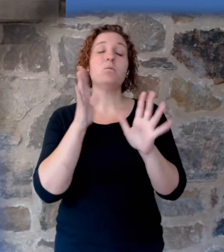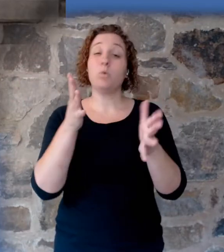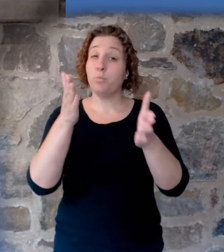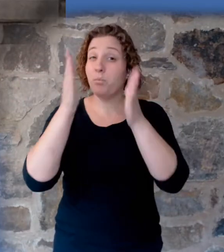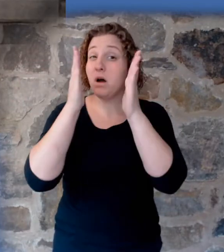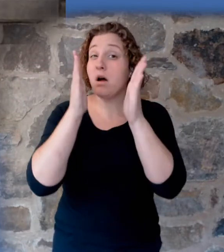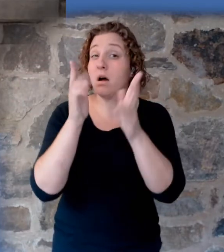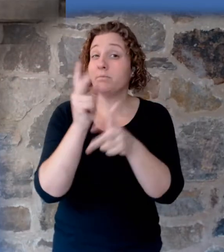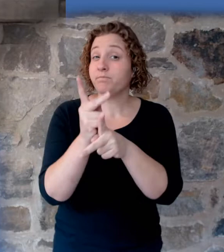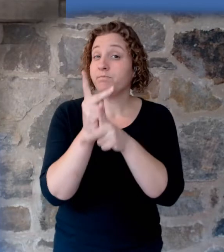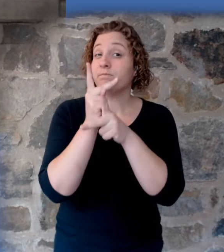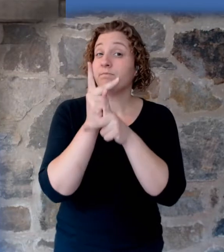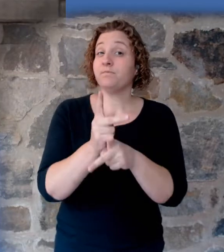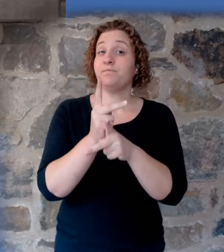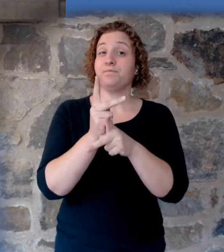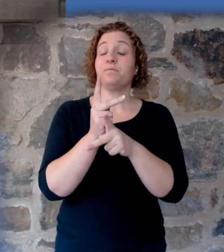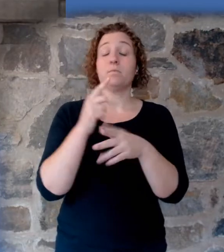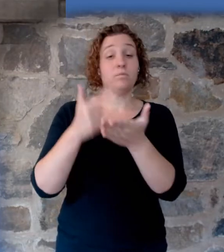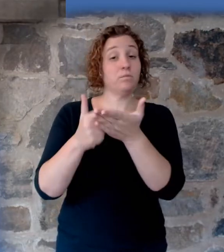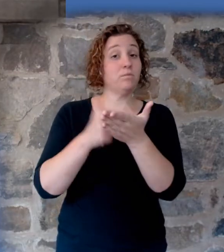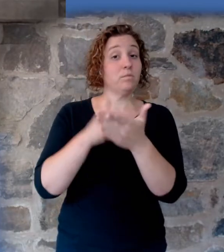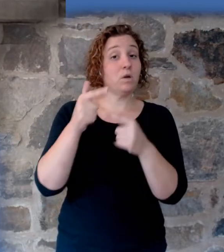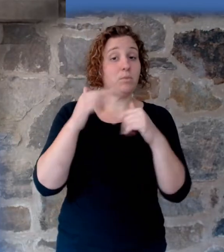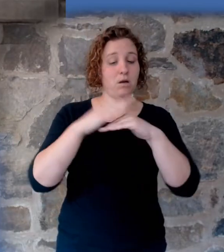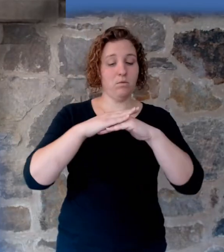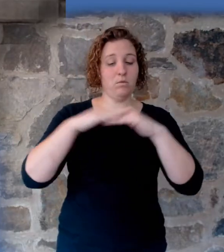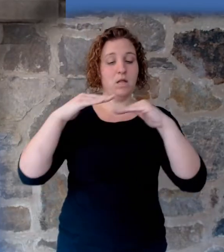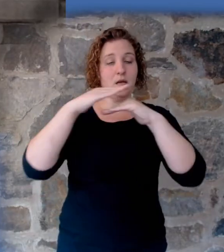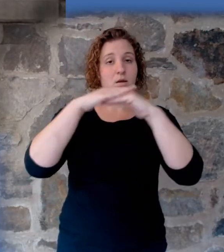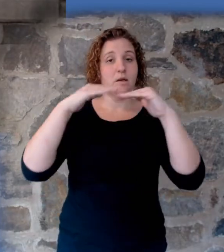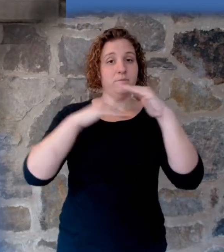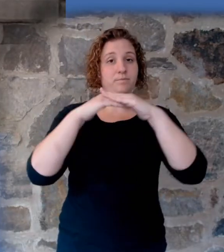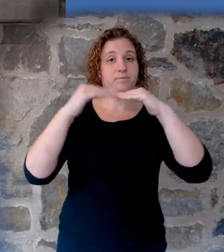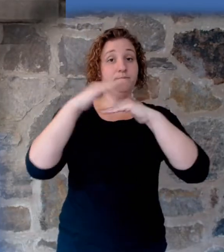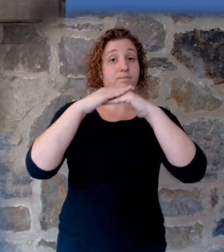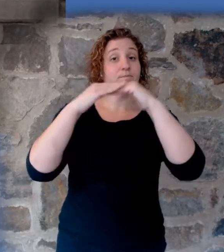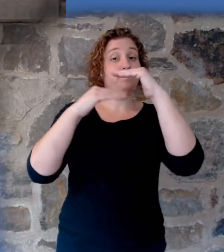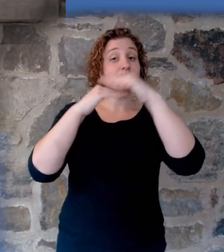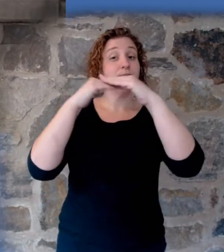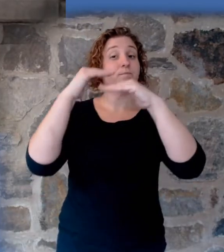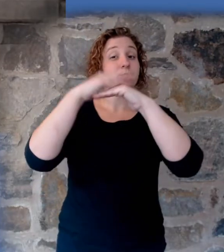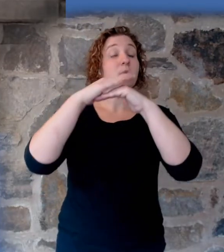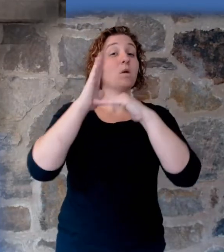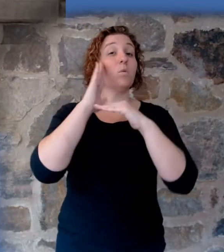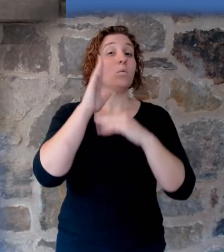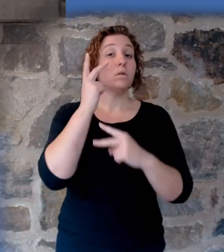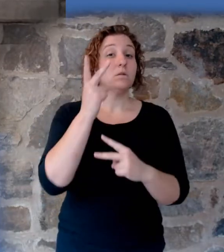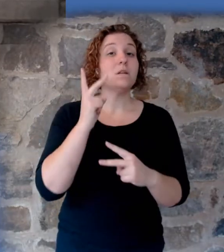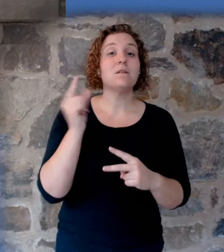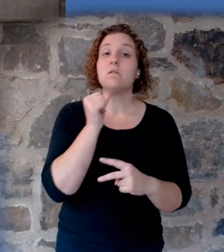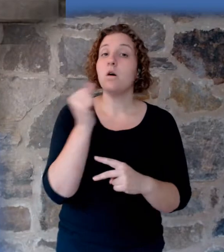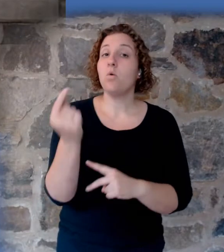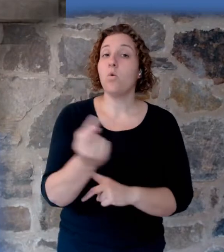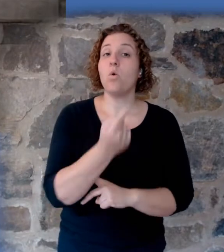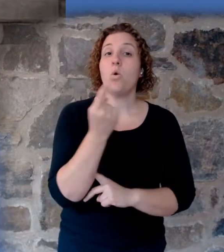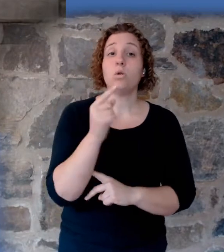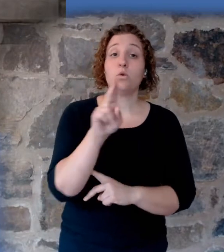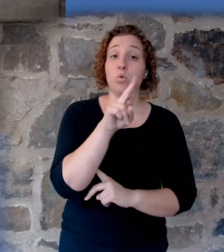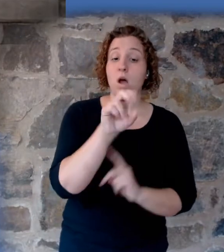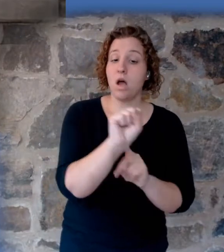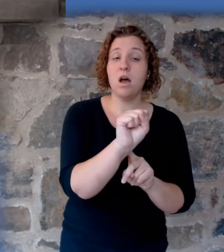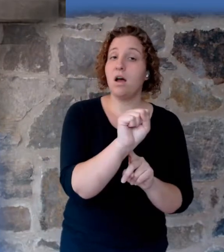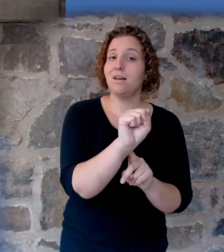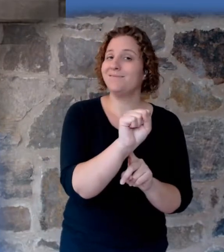about these layers, and if you're listening, you're going to hear them tell you these layers are not only across the entire United States,